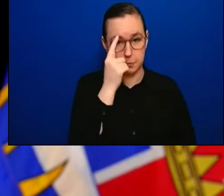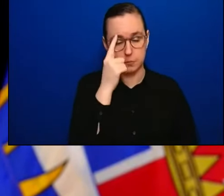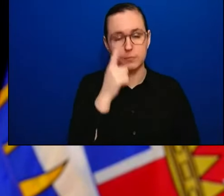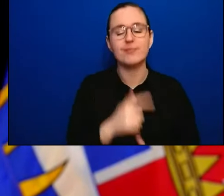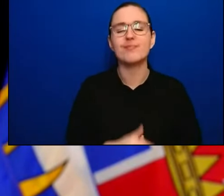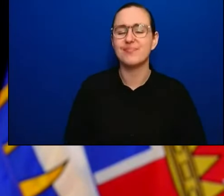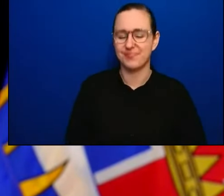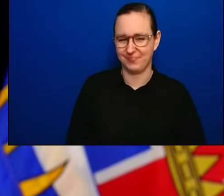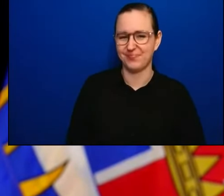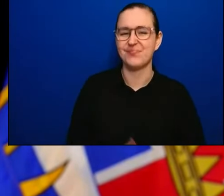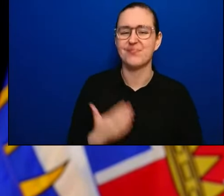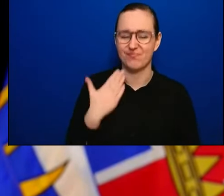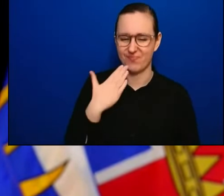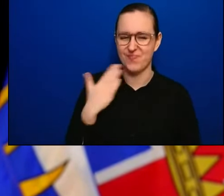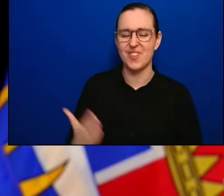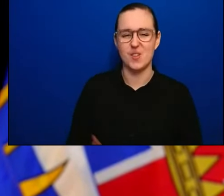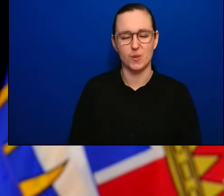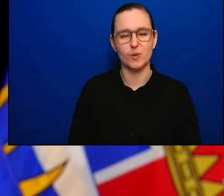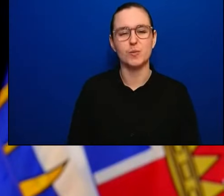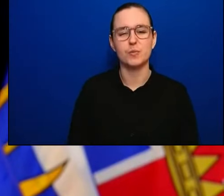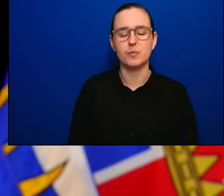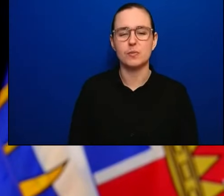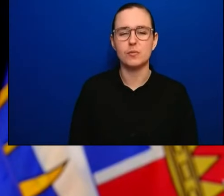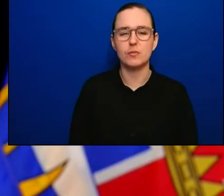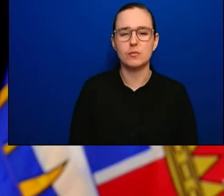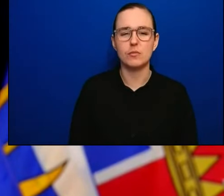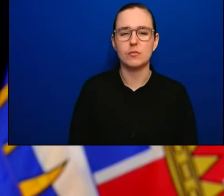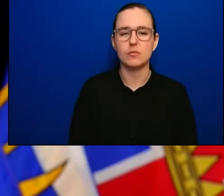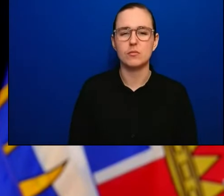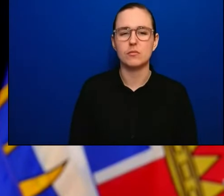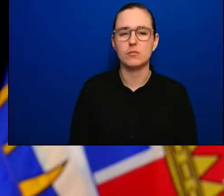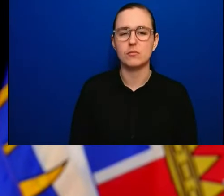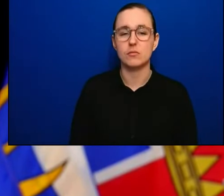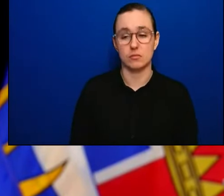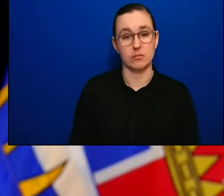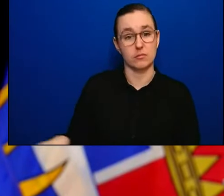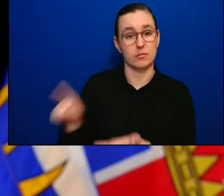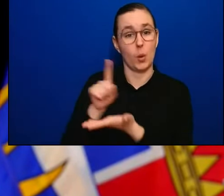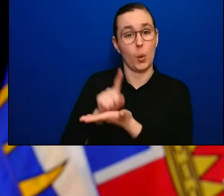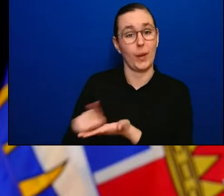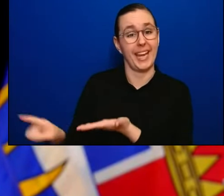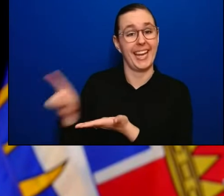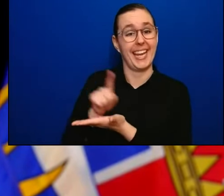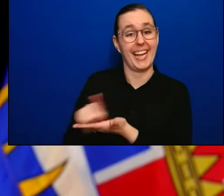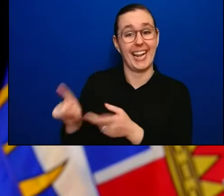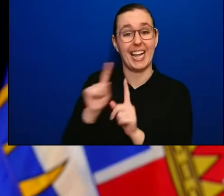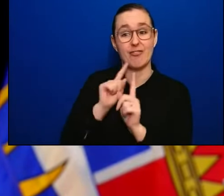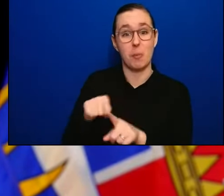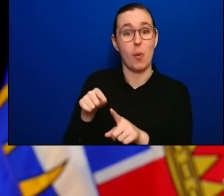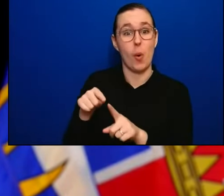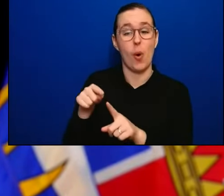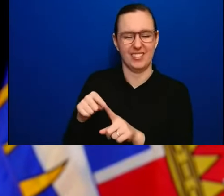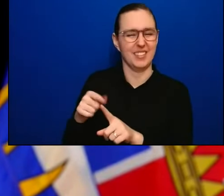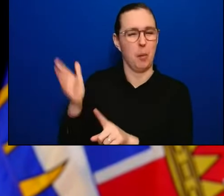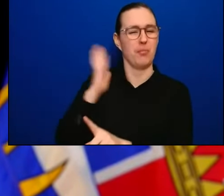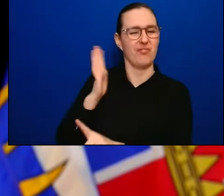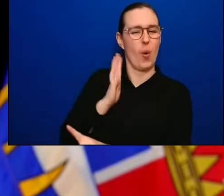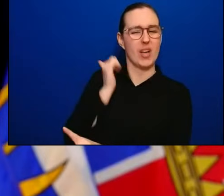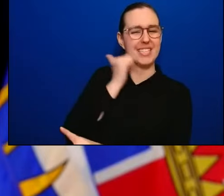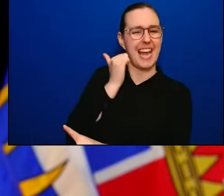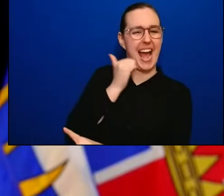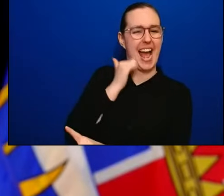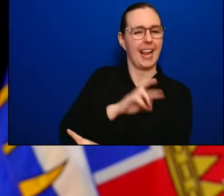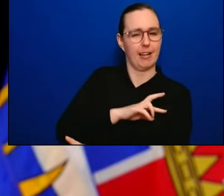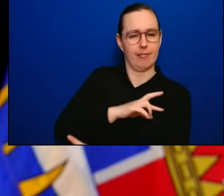Yes. Thank you. Also on the weekly reporting, it will be a weekly reporting of hospitalizations and